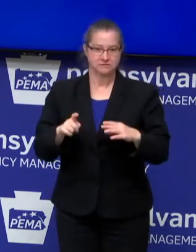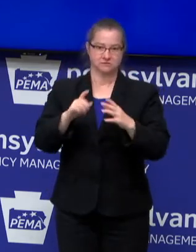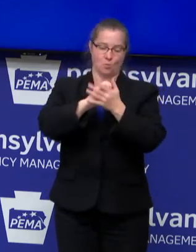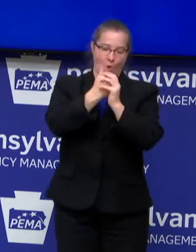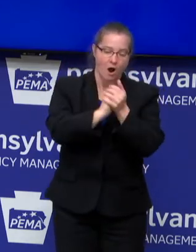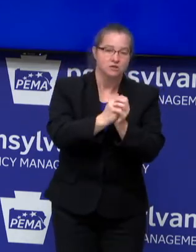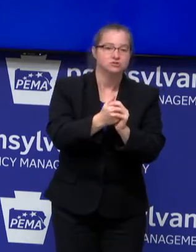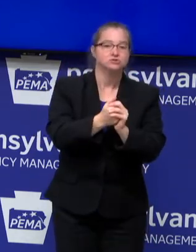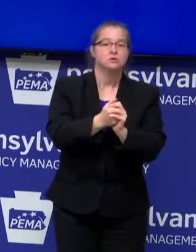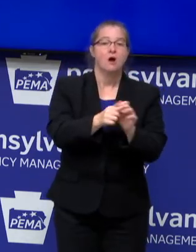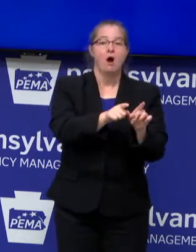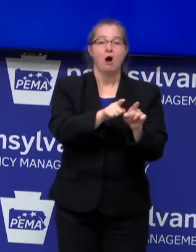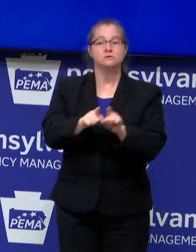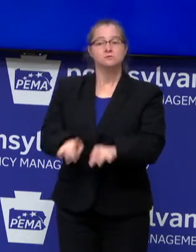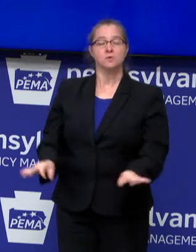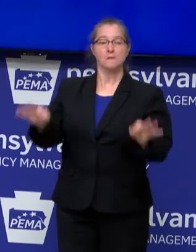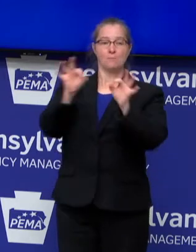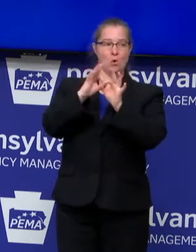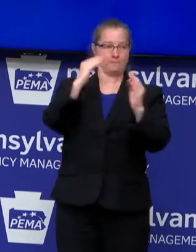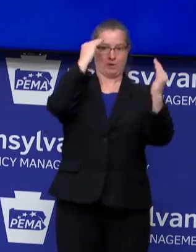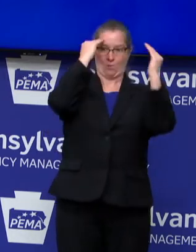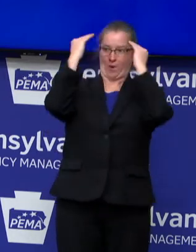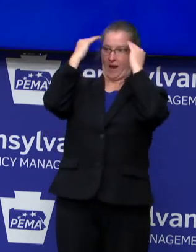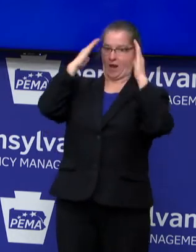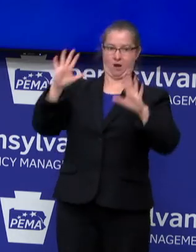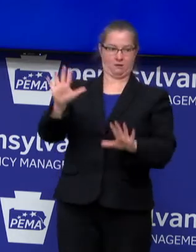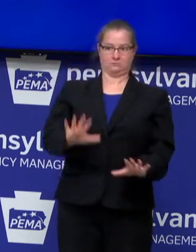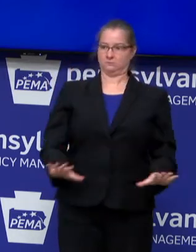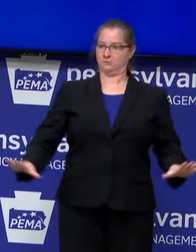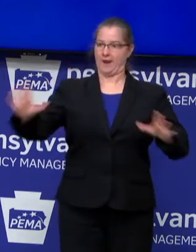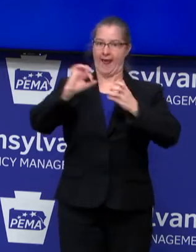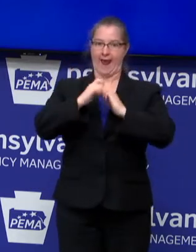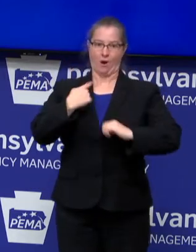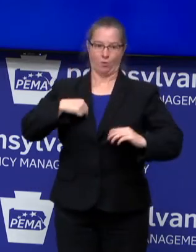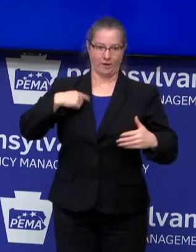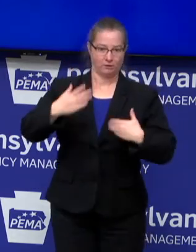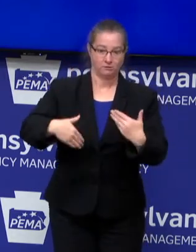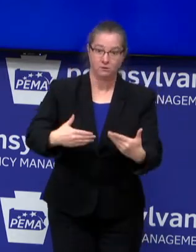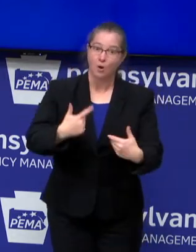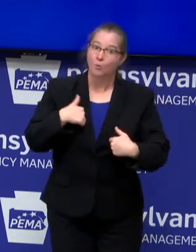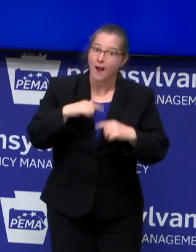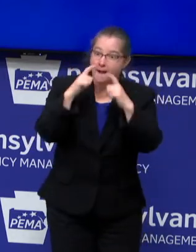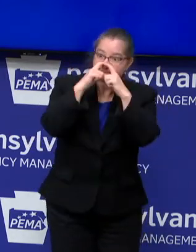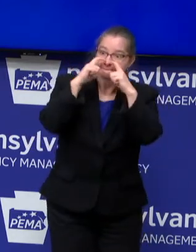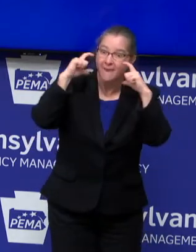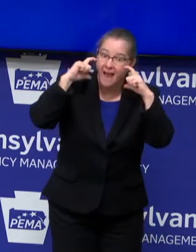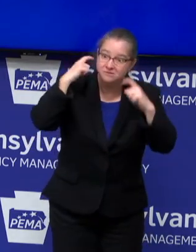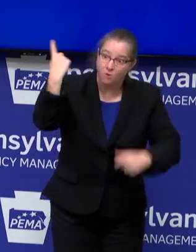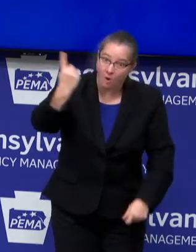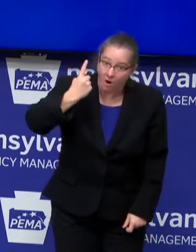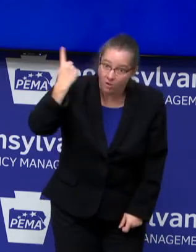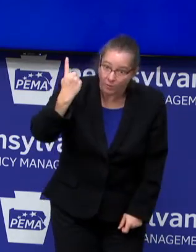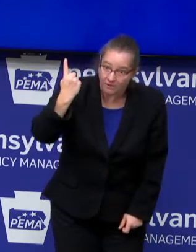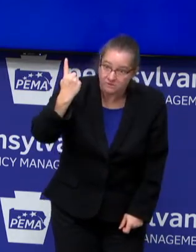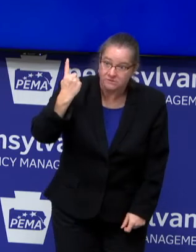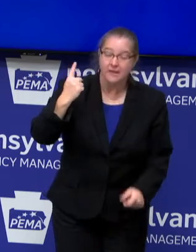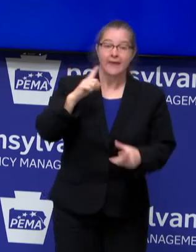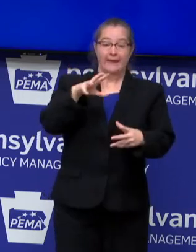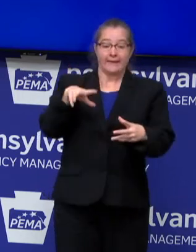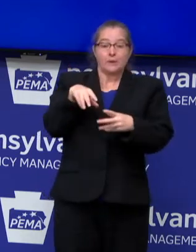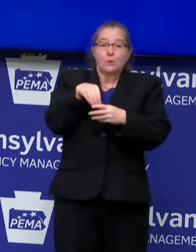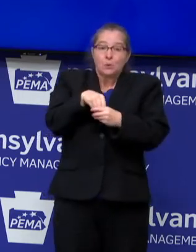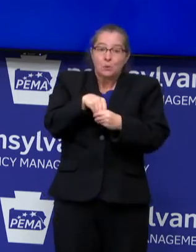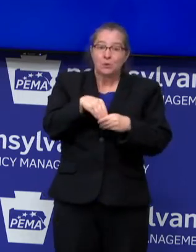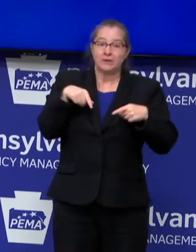be highly aware of the environment and how we operate within it. Are we wearing masks at all times, including